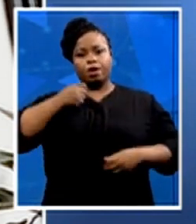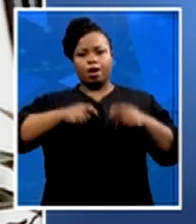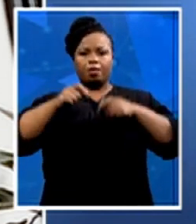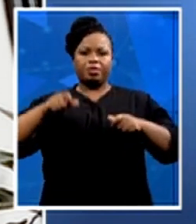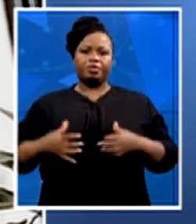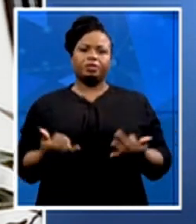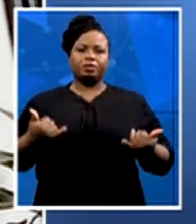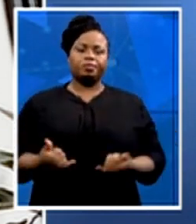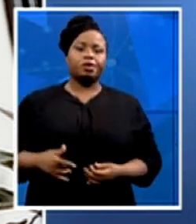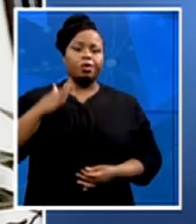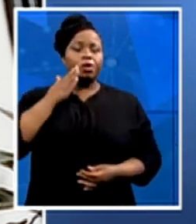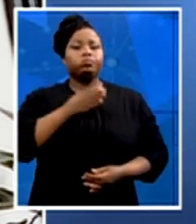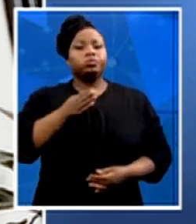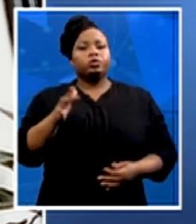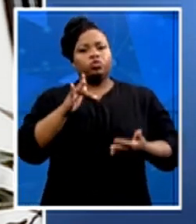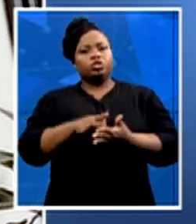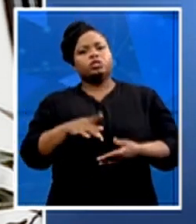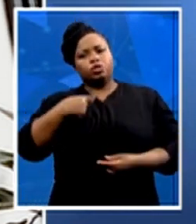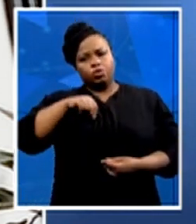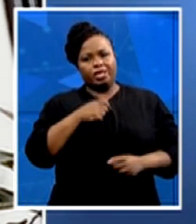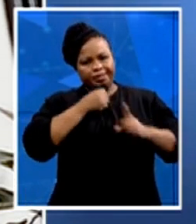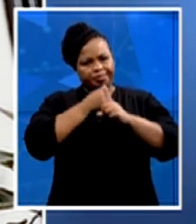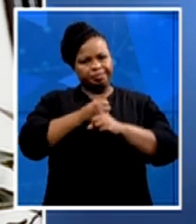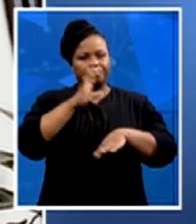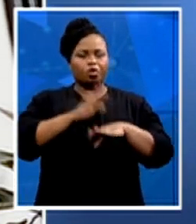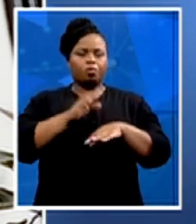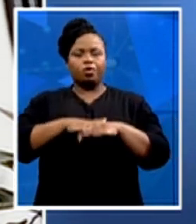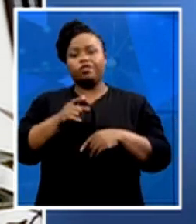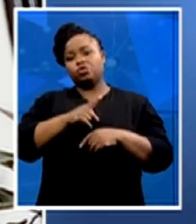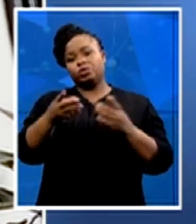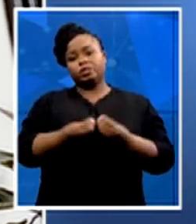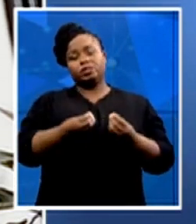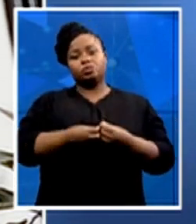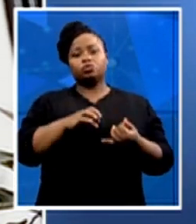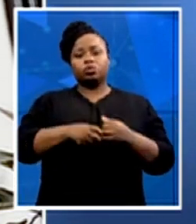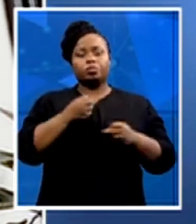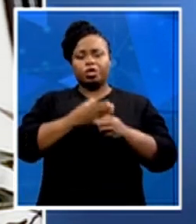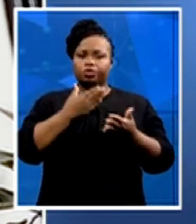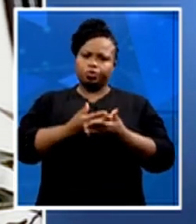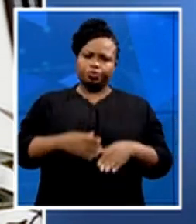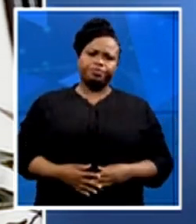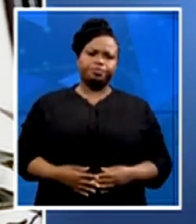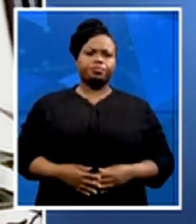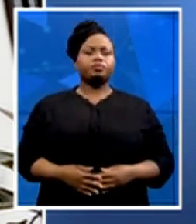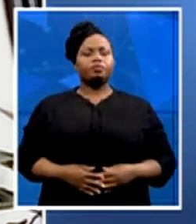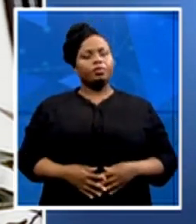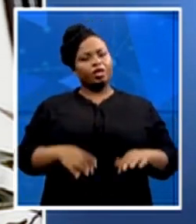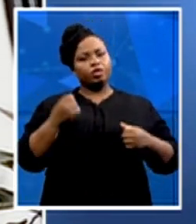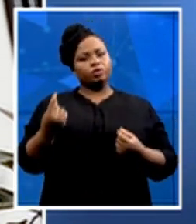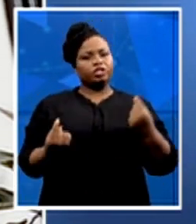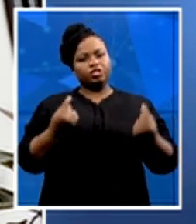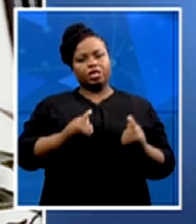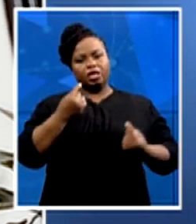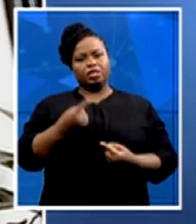able to advocate for those things and reach along the aisle to each other and say, guys, John, this thing of